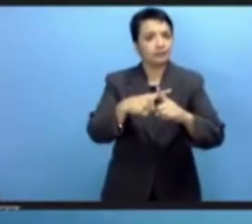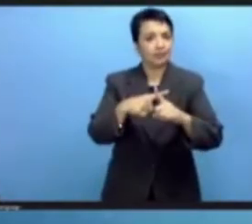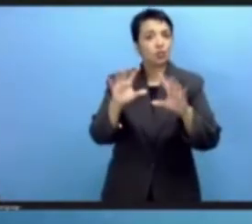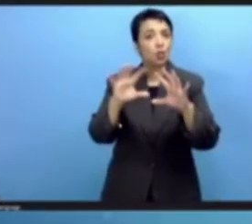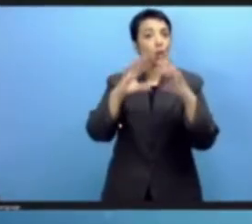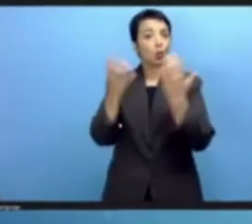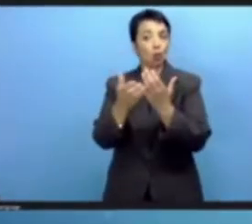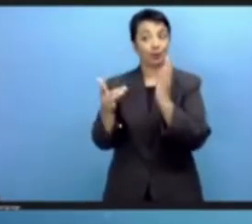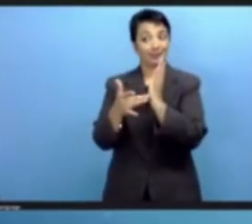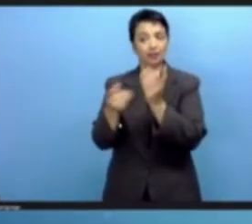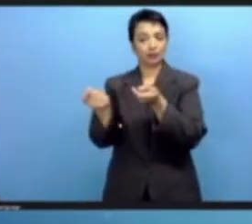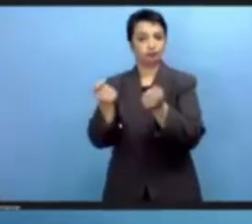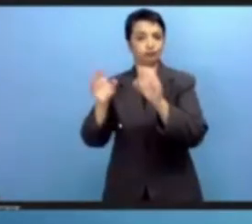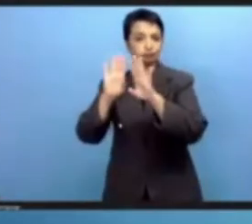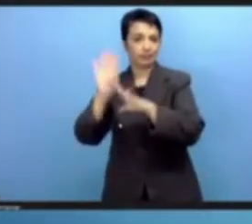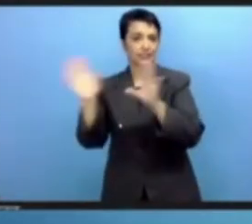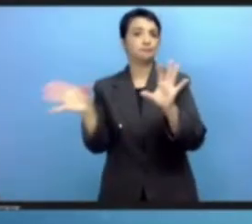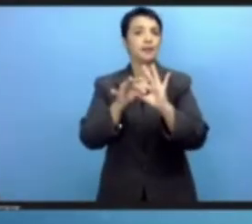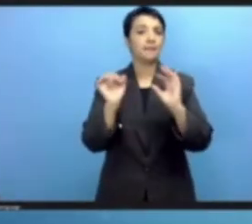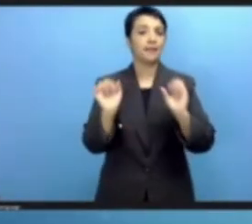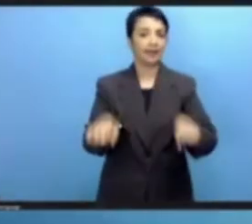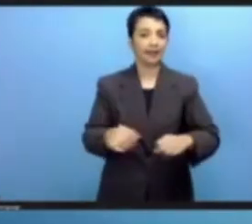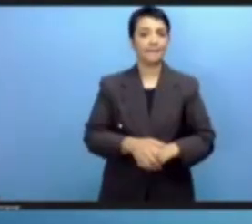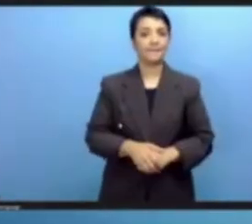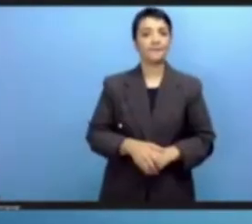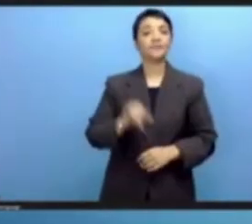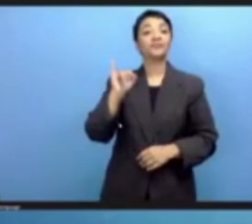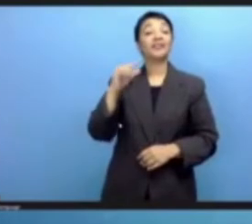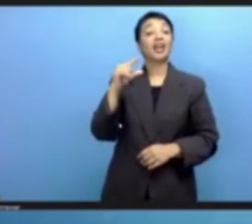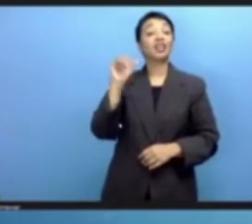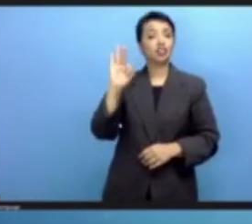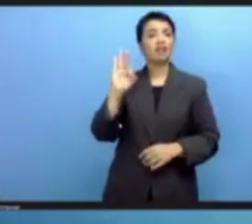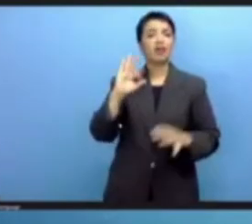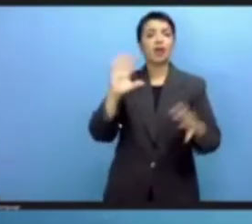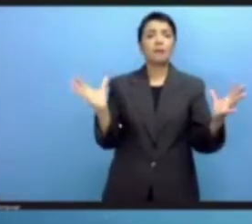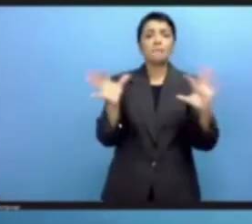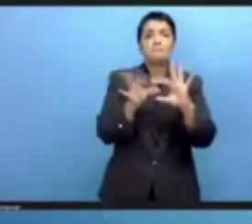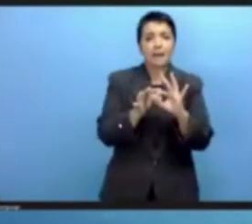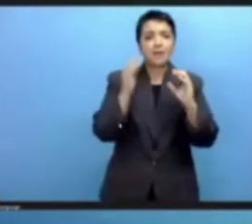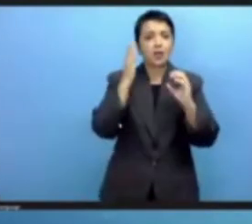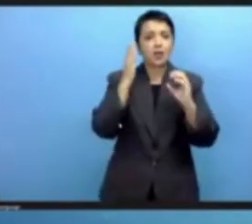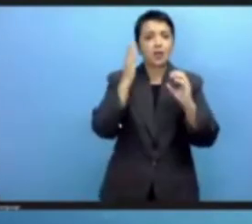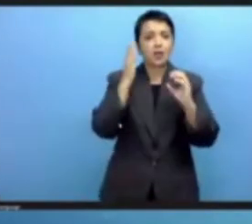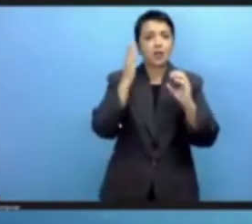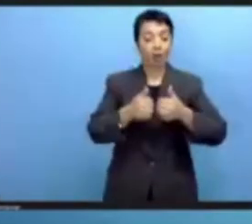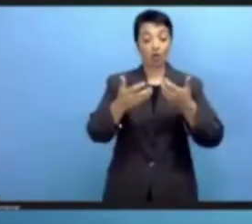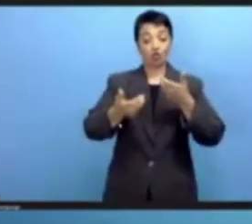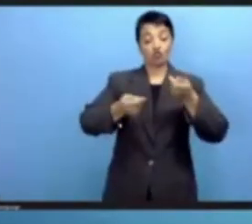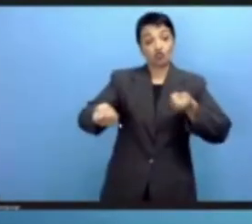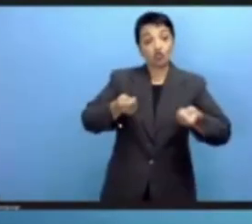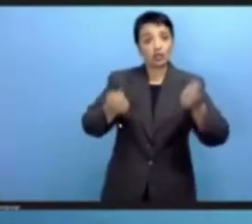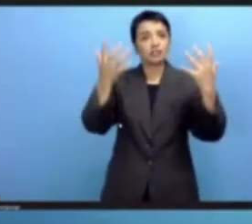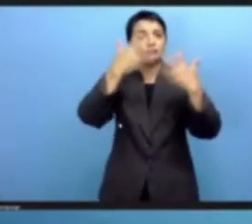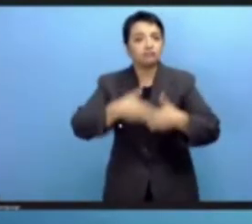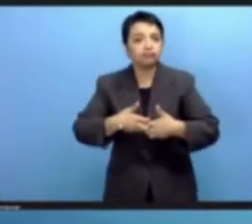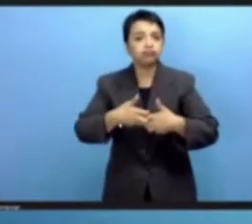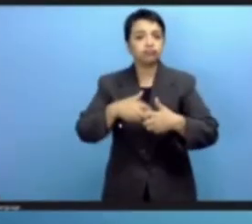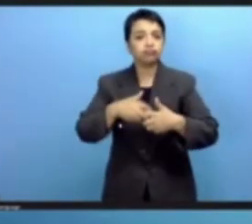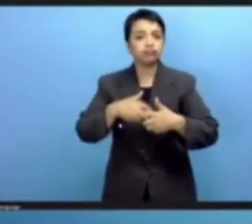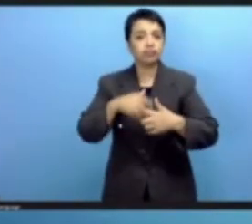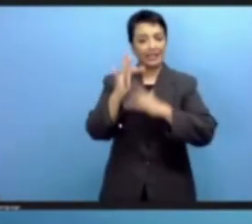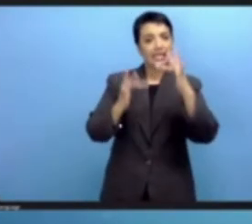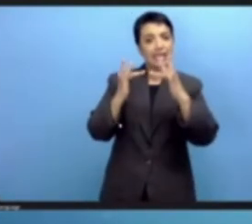a central piece of the internet governance ecosystem and key to improve the coordination in global internet governance and digital cooperation.